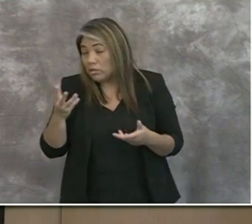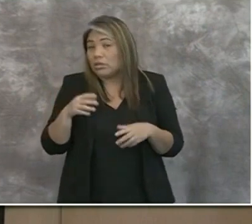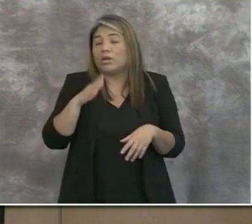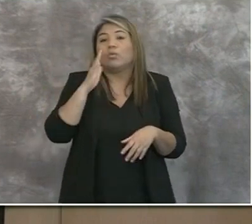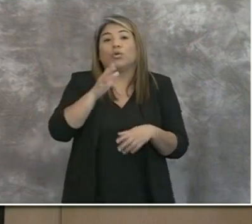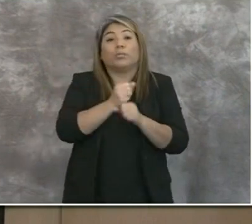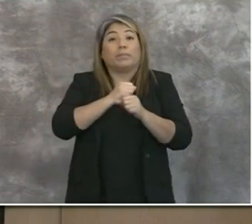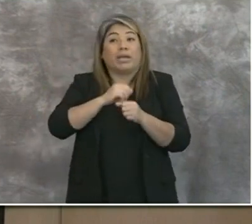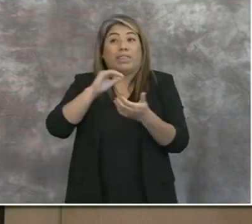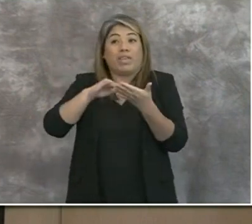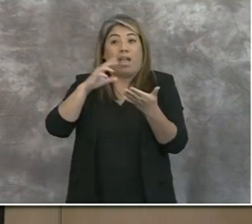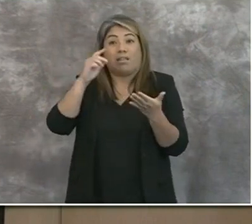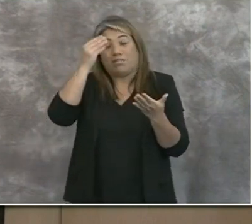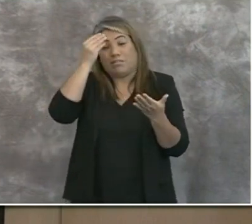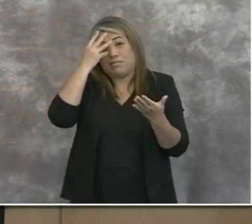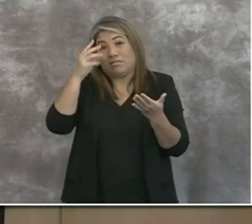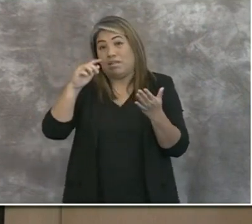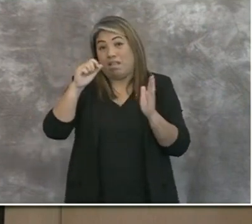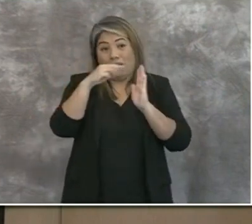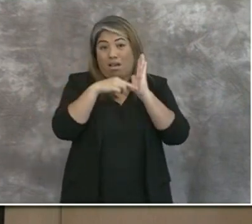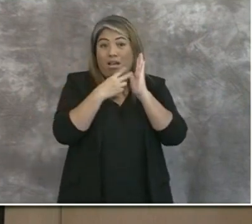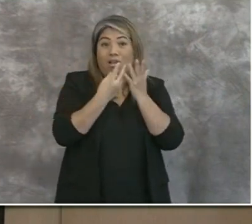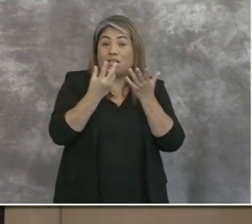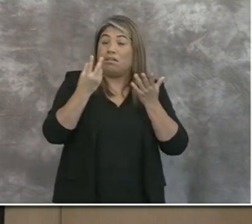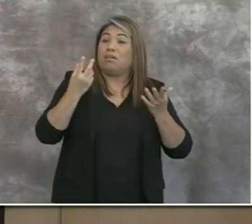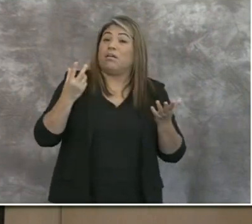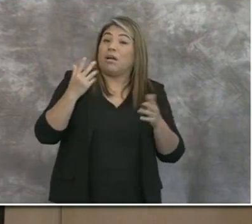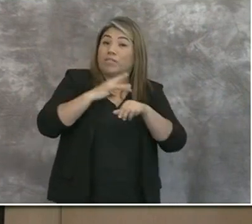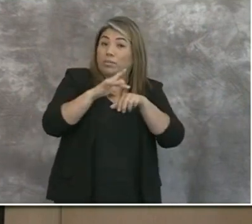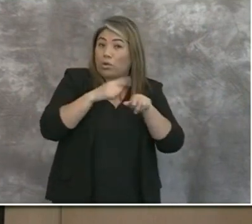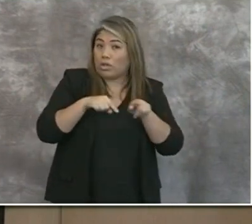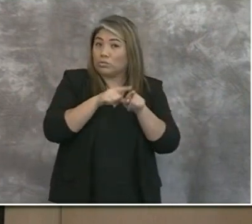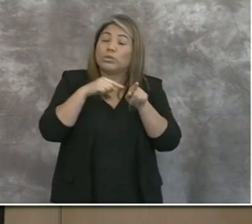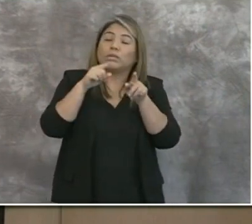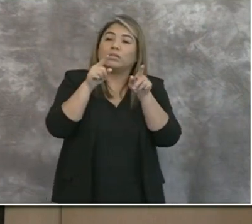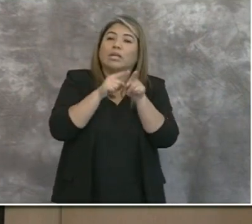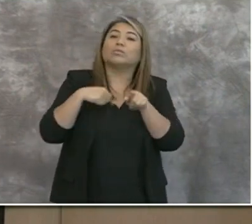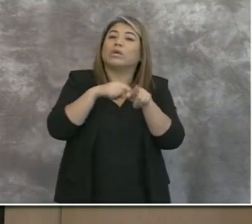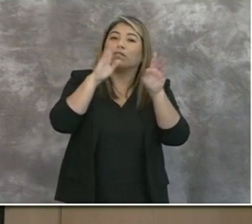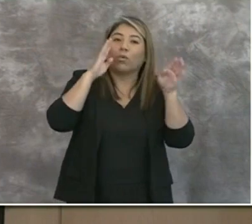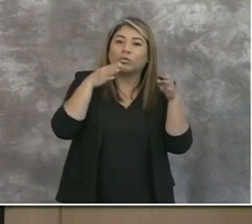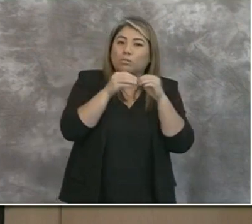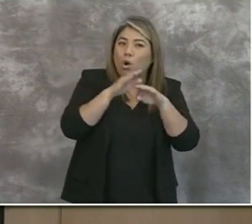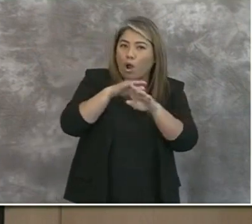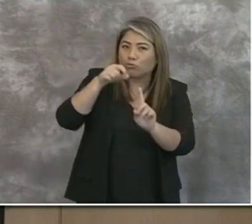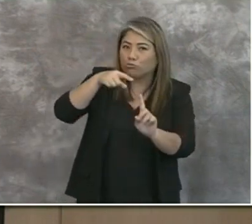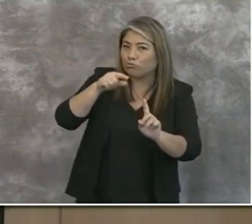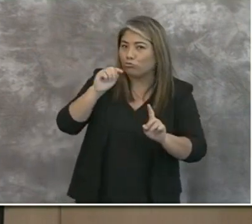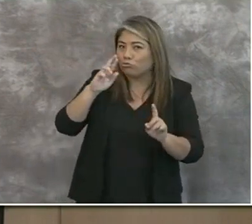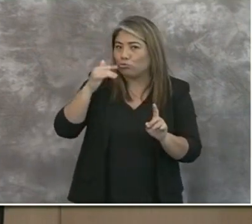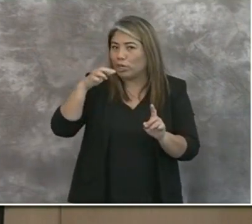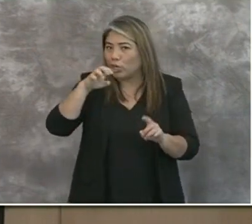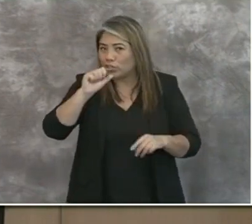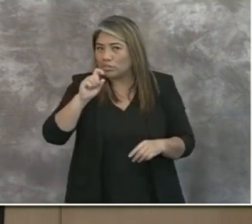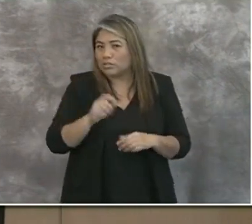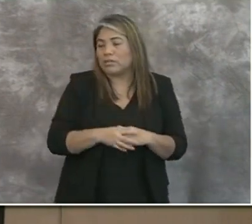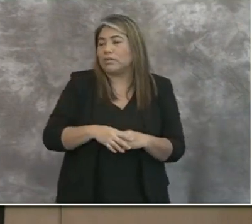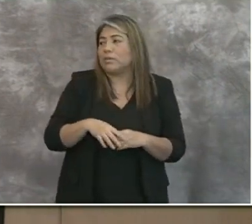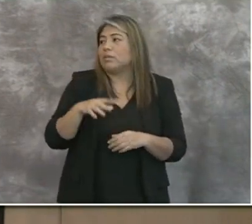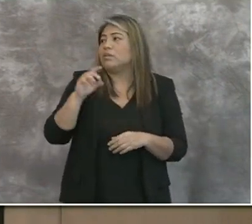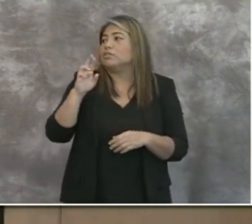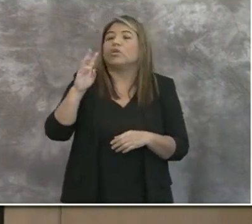going to be making that data readily available as we are more focused on the triggers? Dr. Wooten is going to respond.